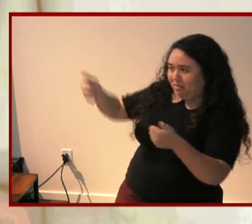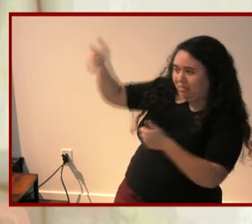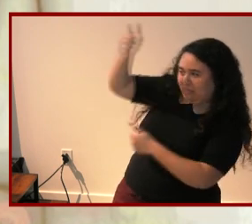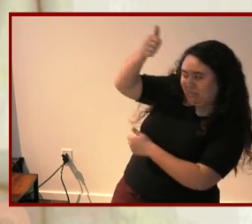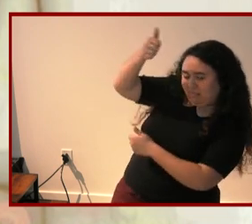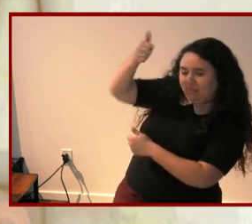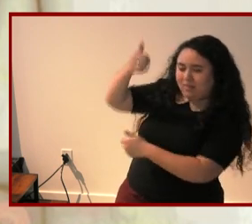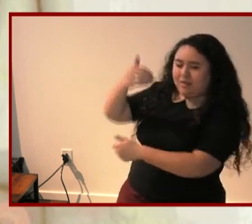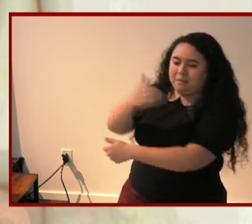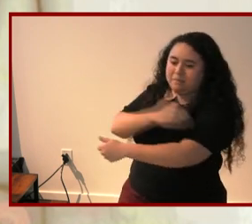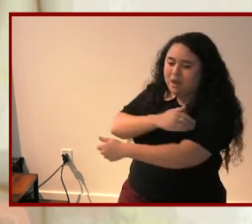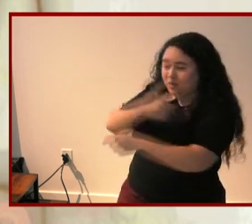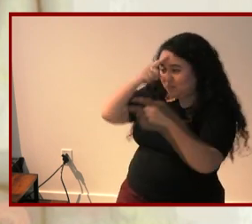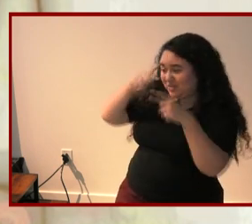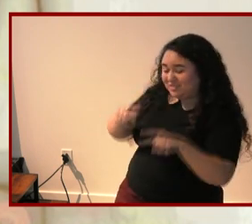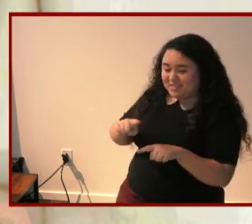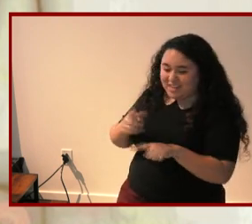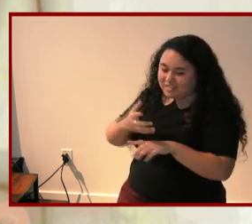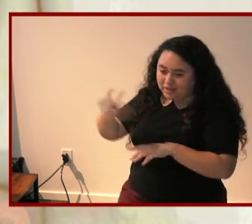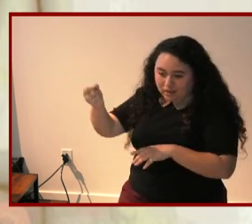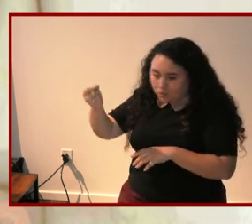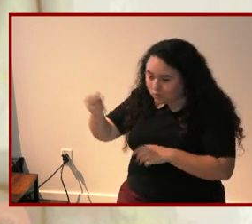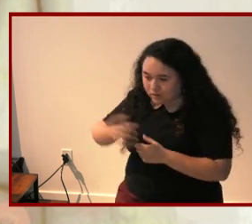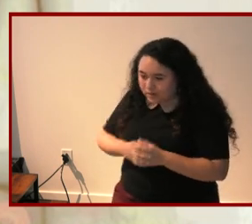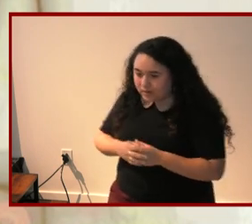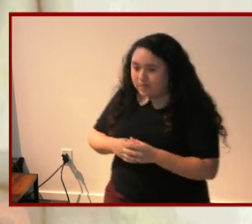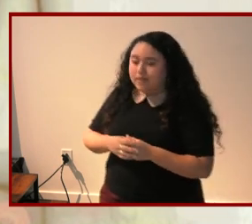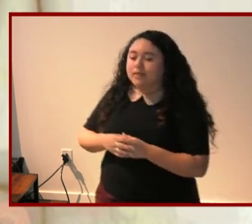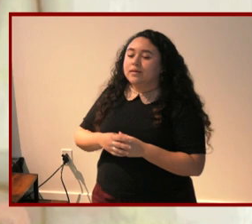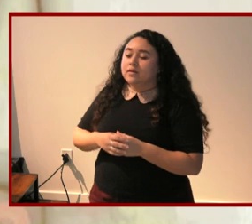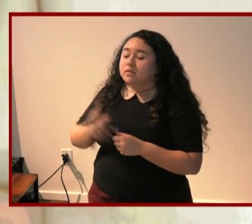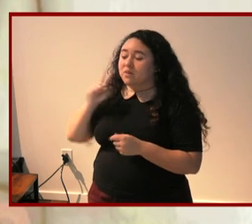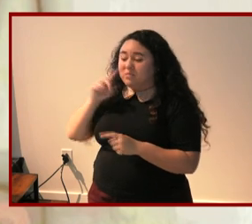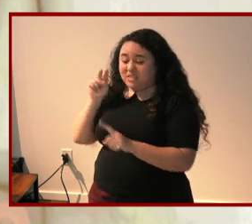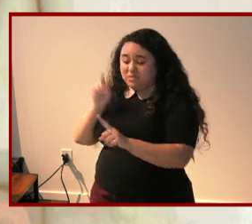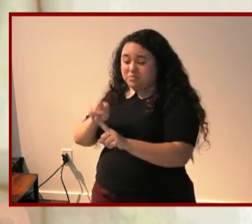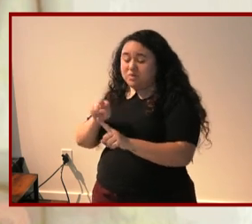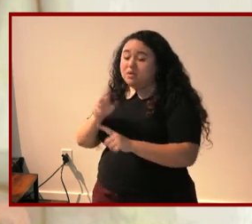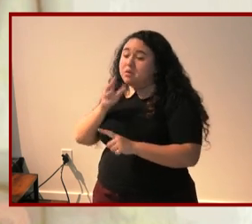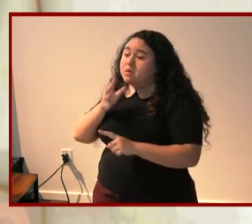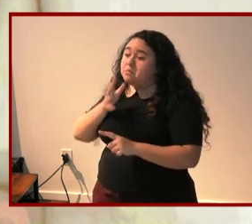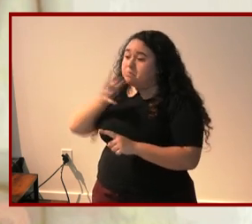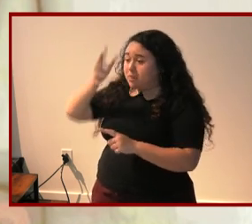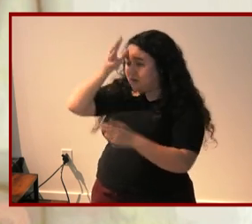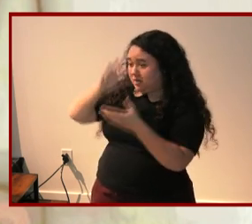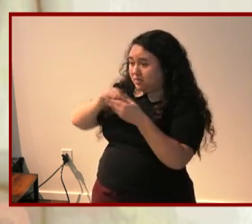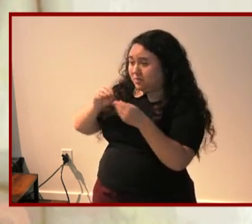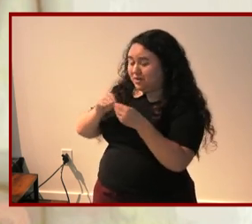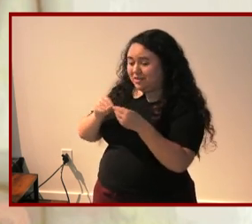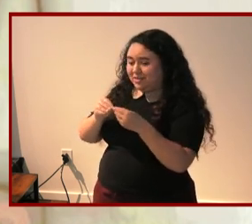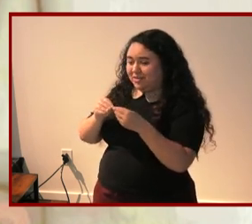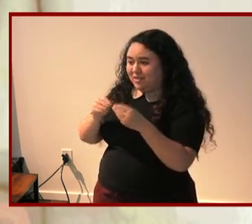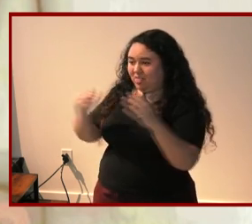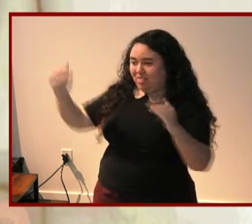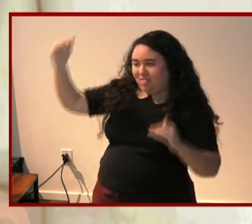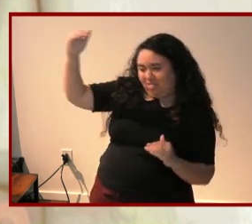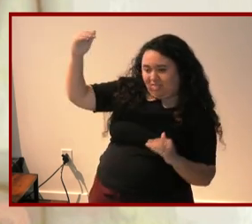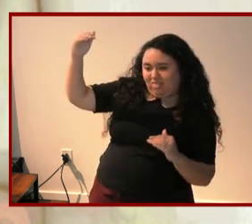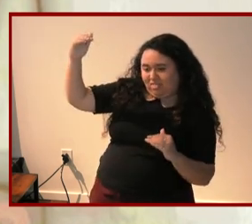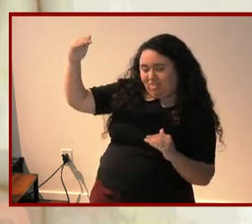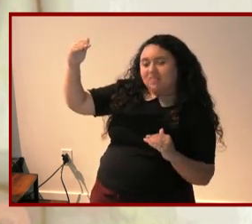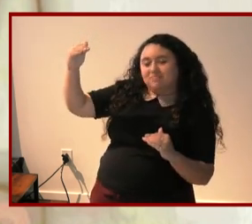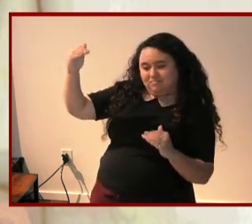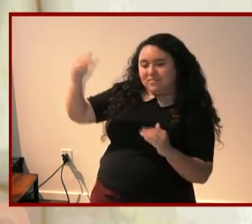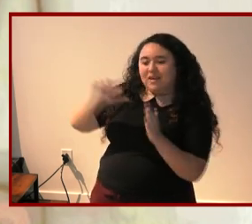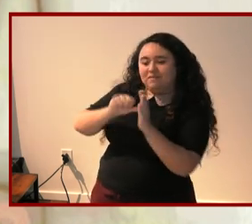power to consent so from this perspective parental memoirs are site where sites where unequal relationships of power are reproduced